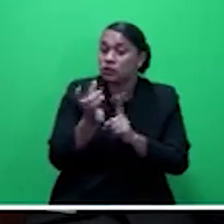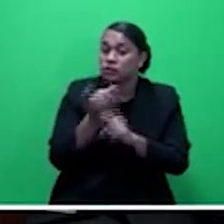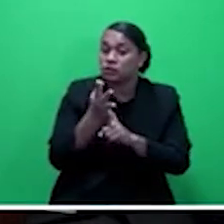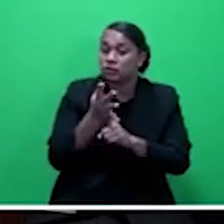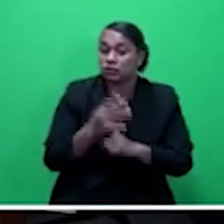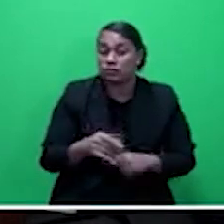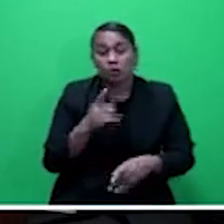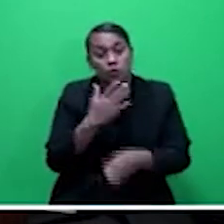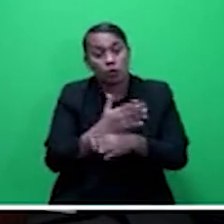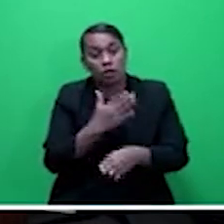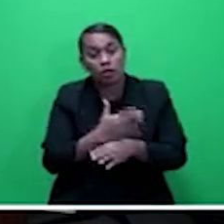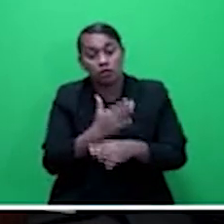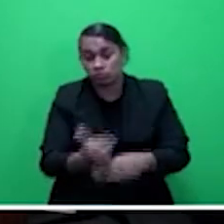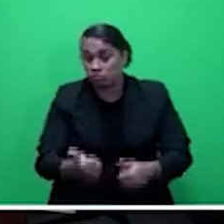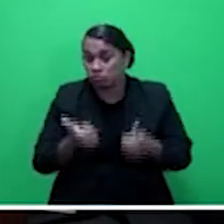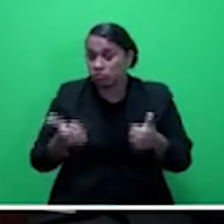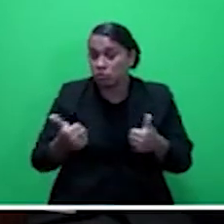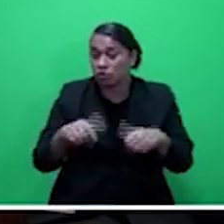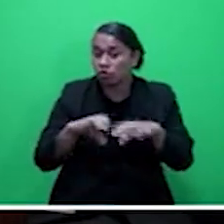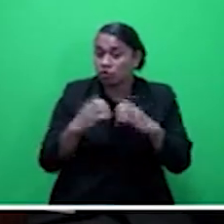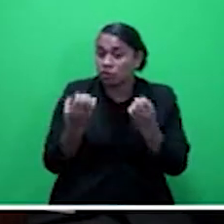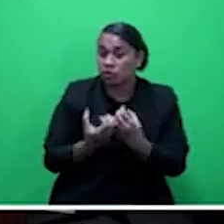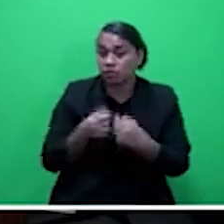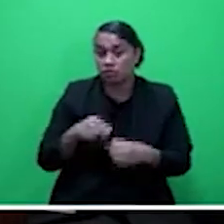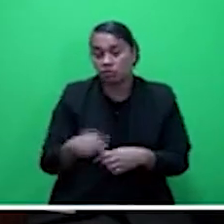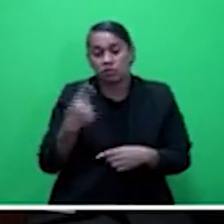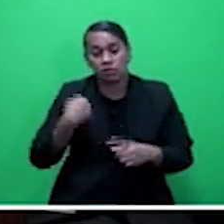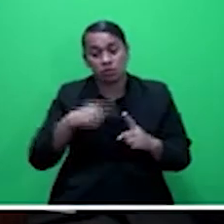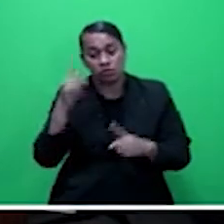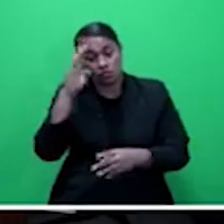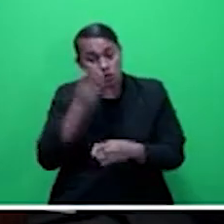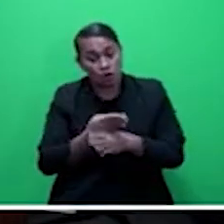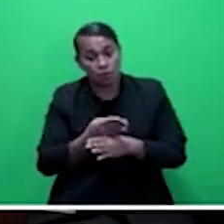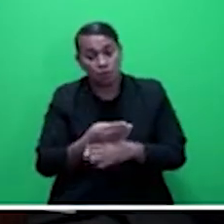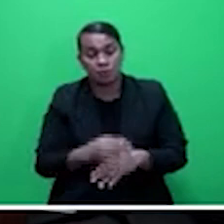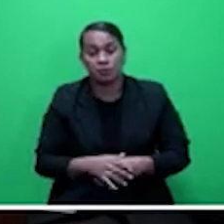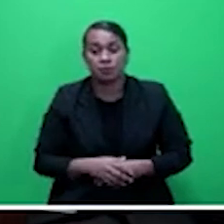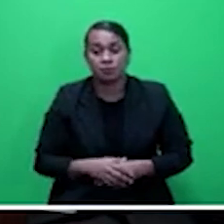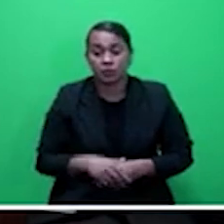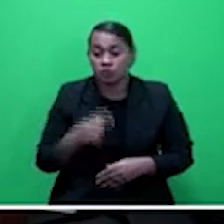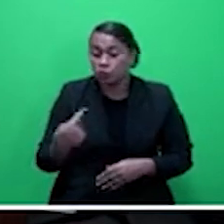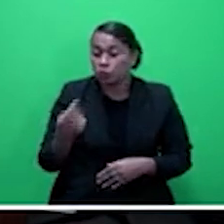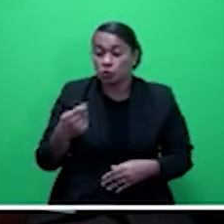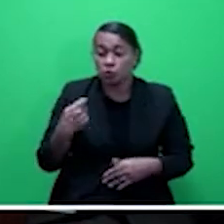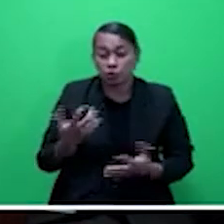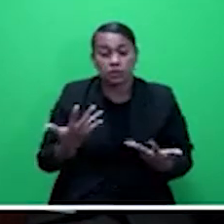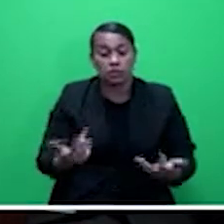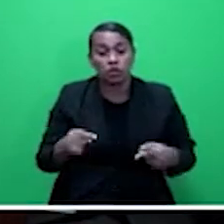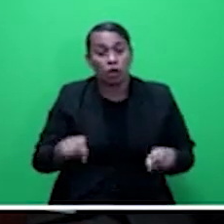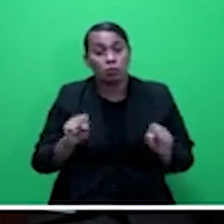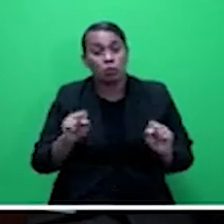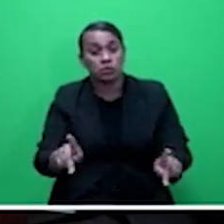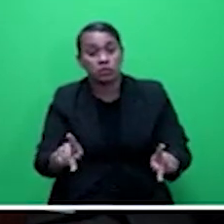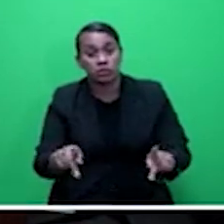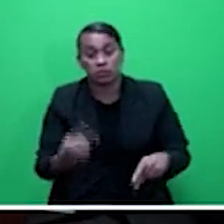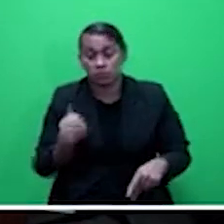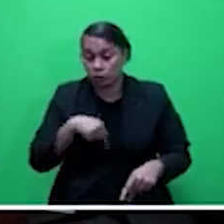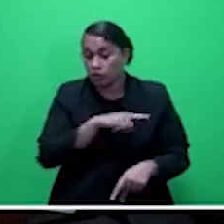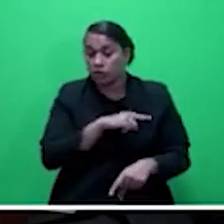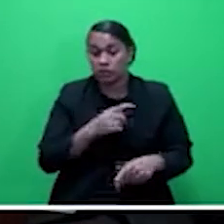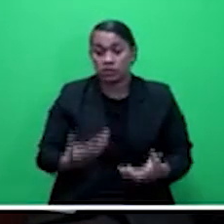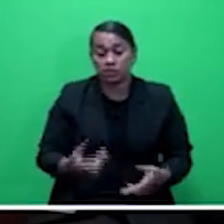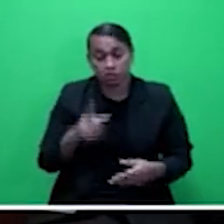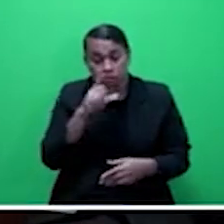committee and I hope that perhaps very soon, you know, maybe this is an opportune moment for us to actually look at